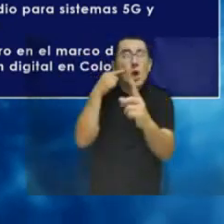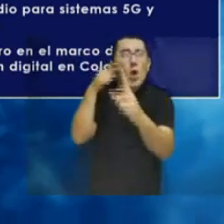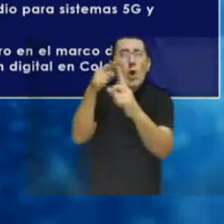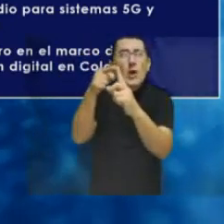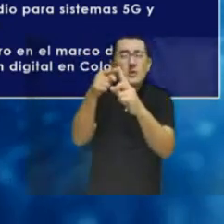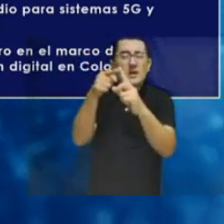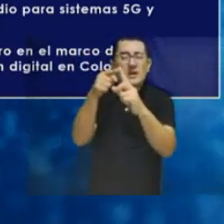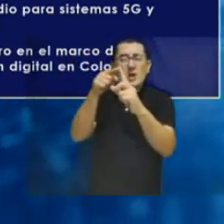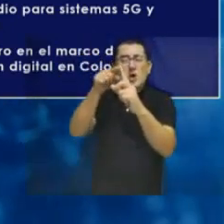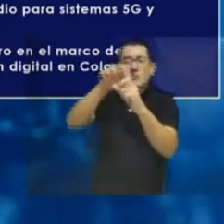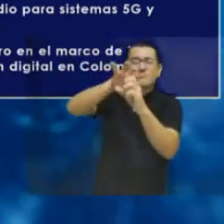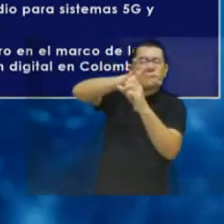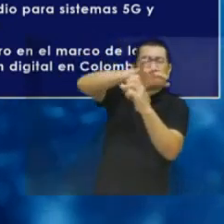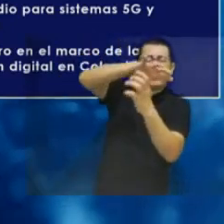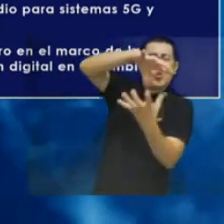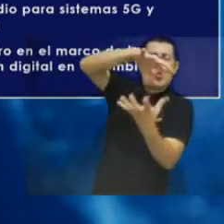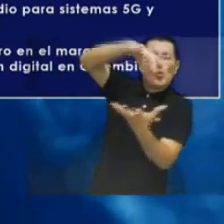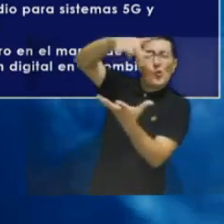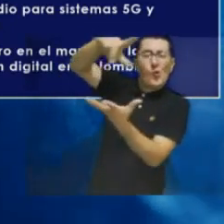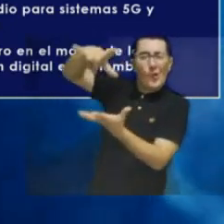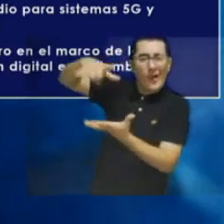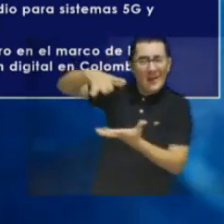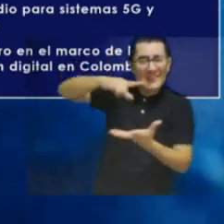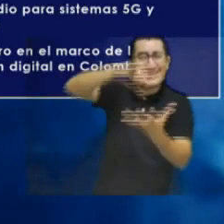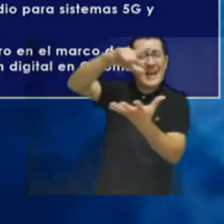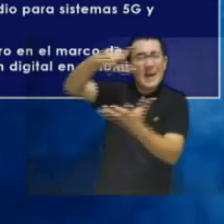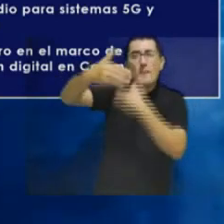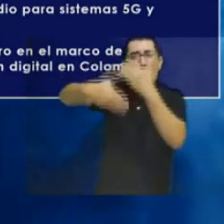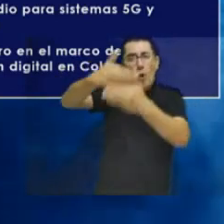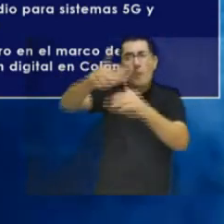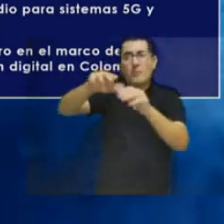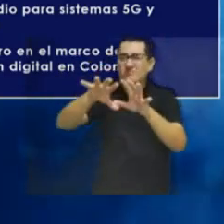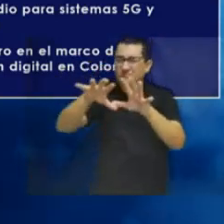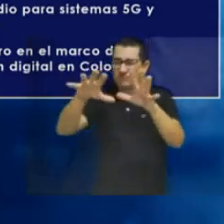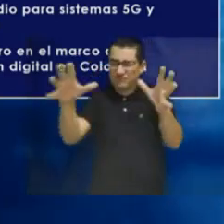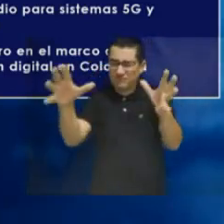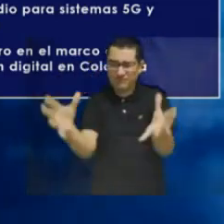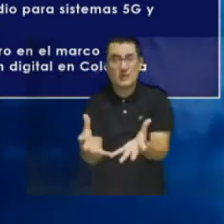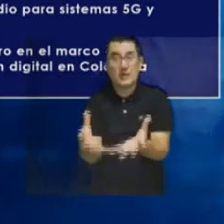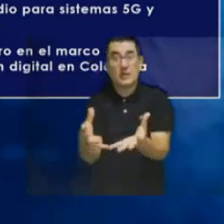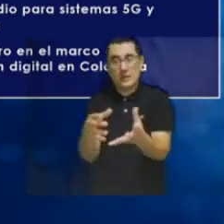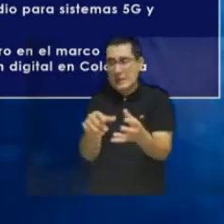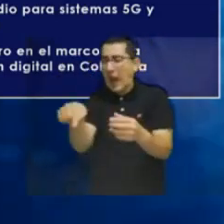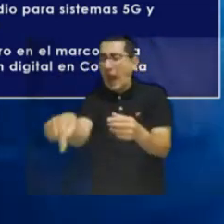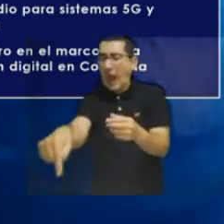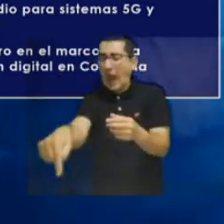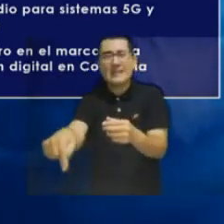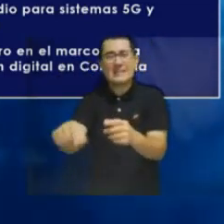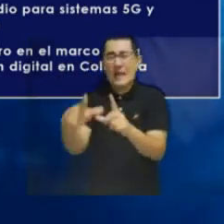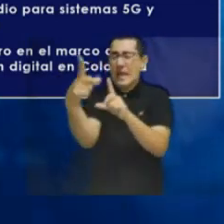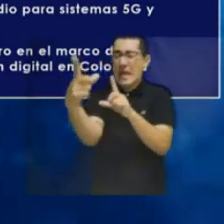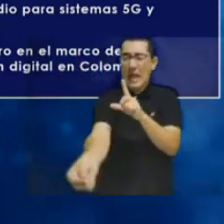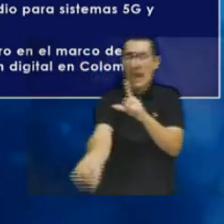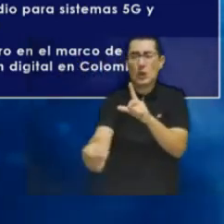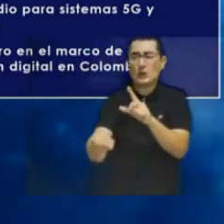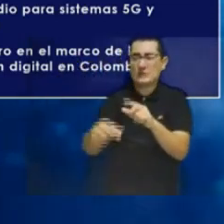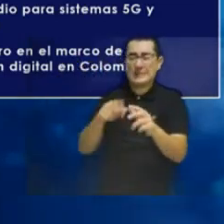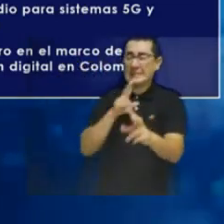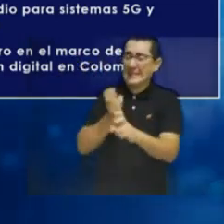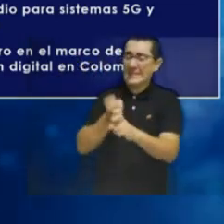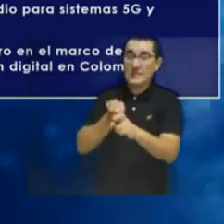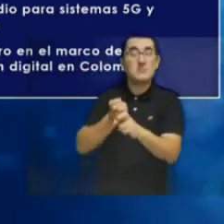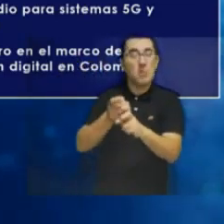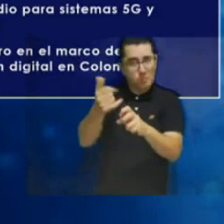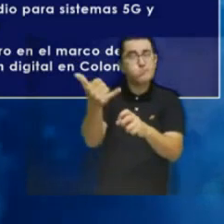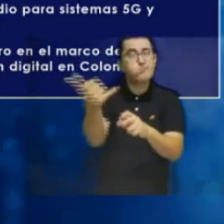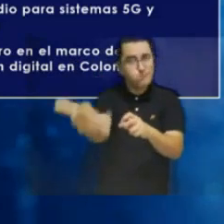global coverage. And that way, provide services to places where coverage under land or traditional